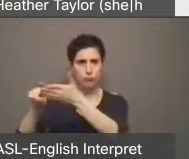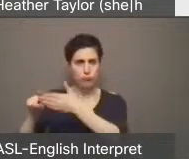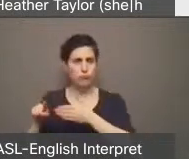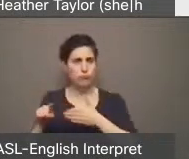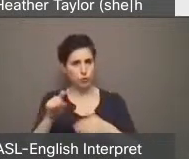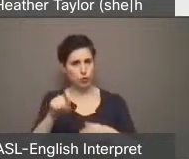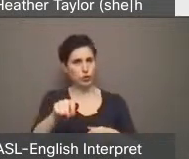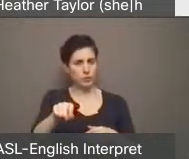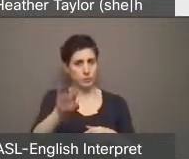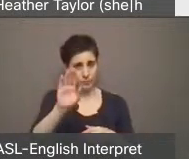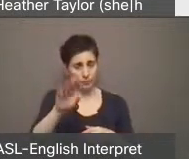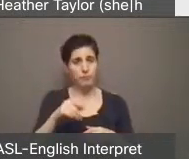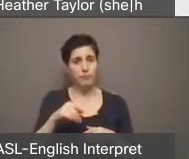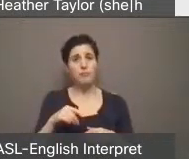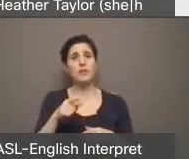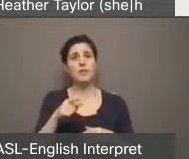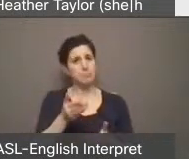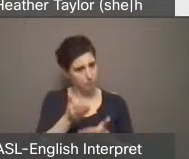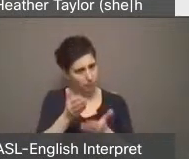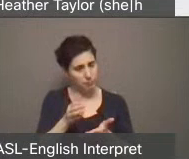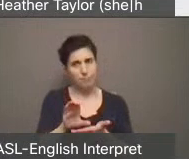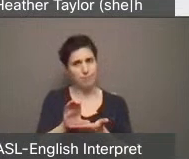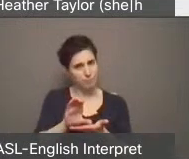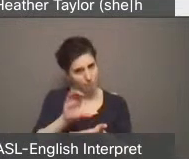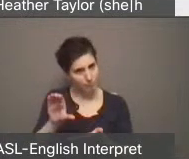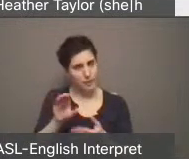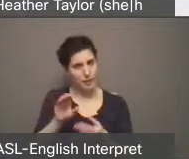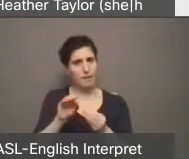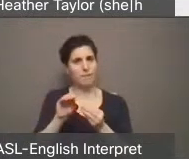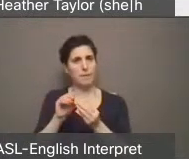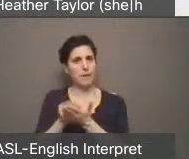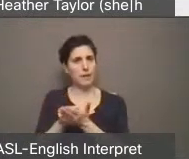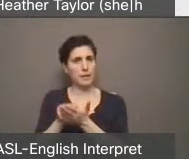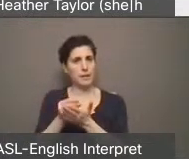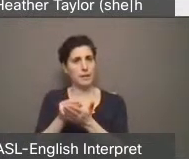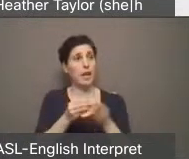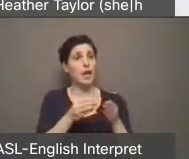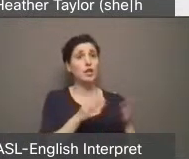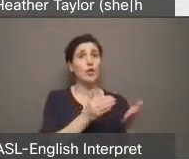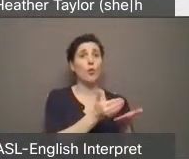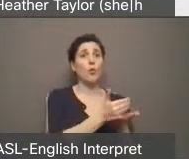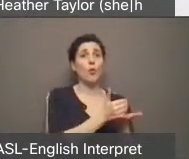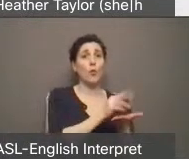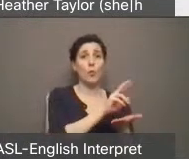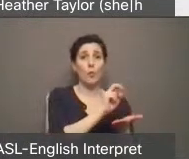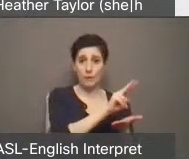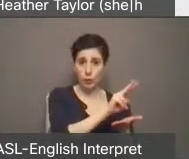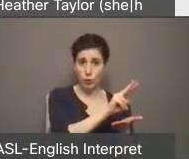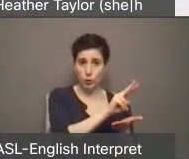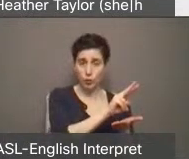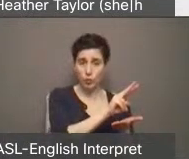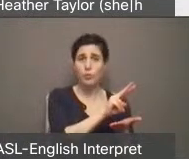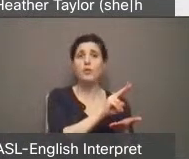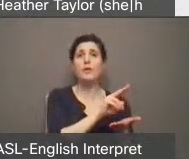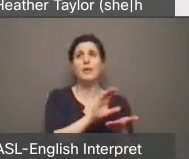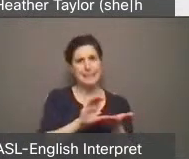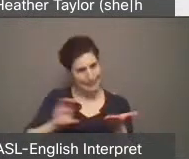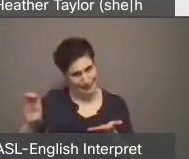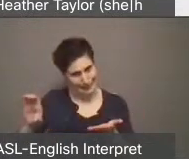adding funding from general revenues, increasing the fees charged to landlords,